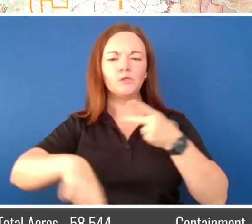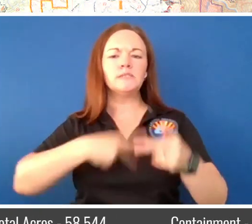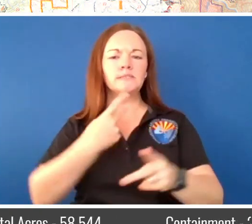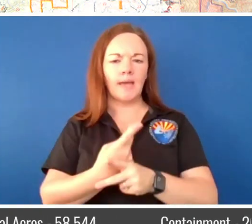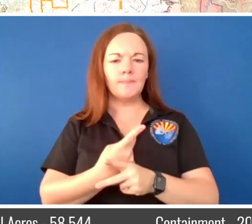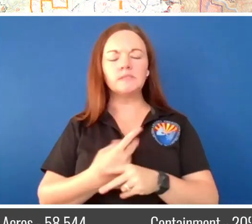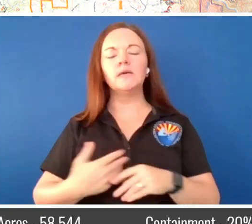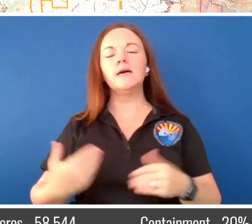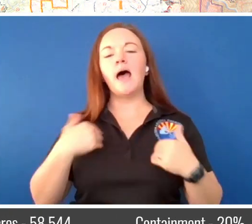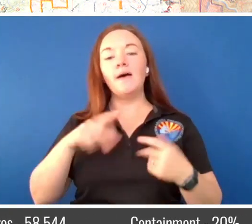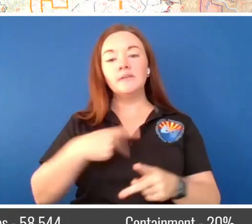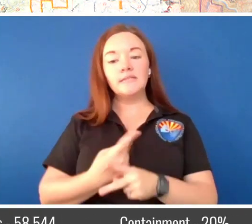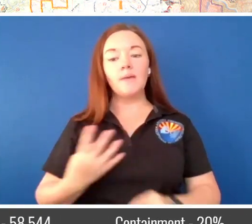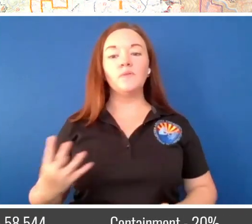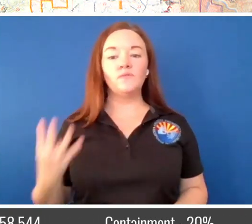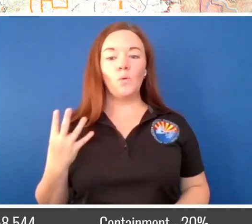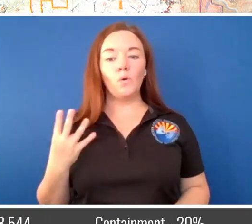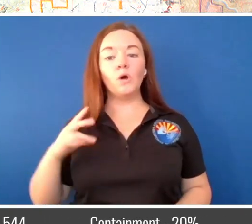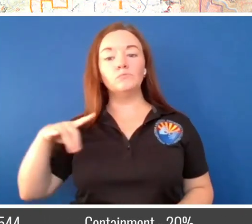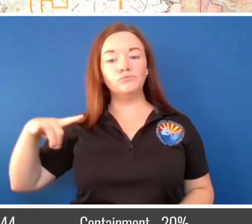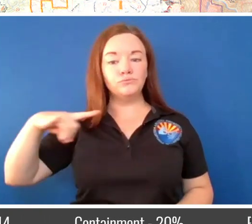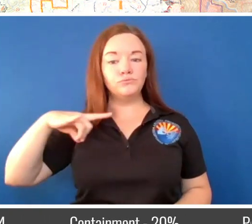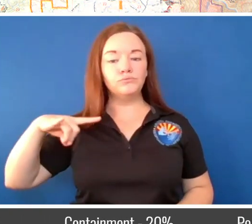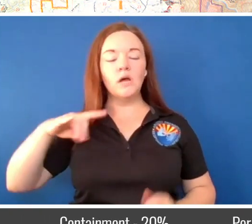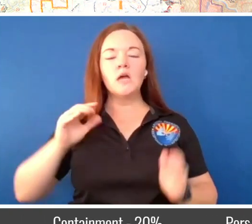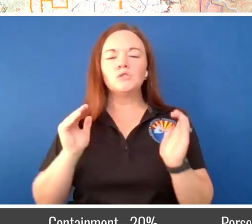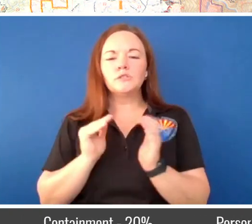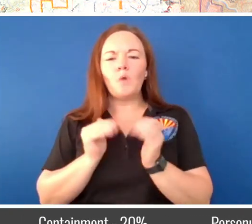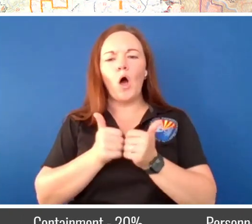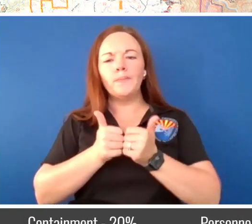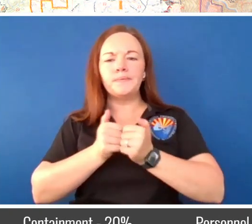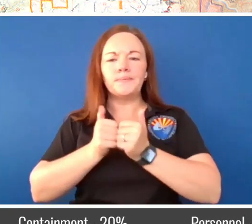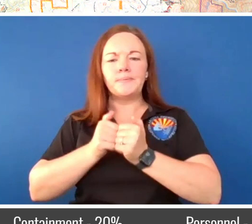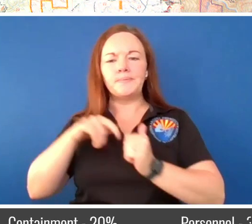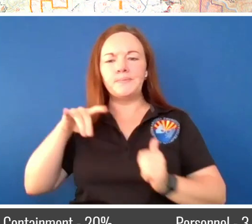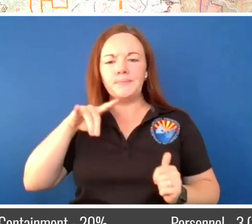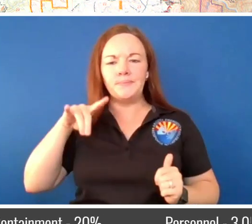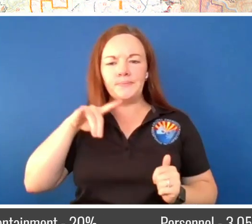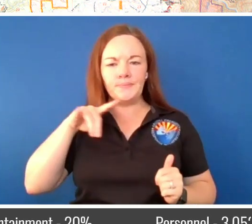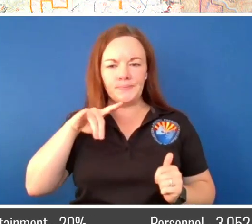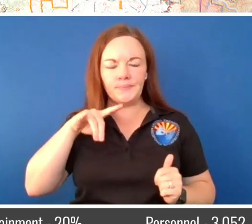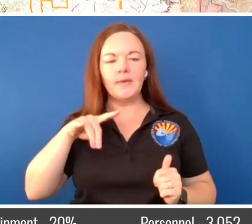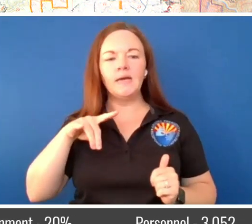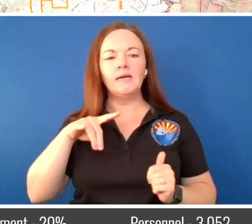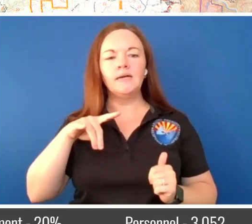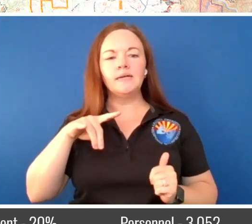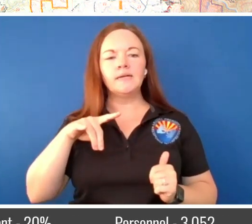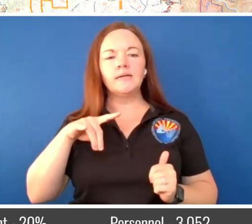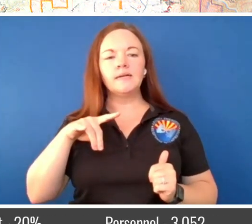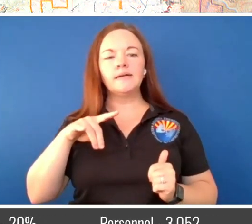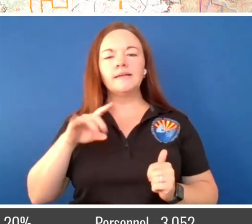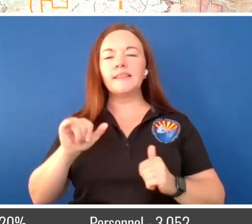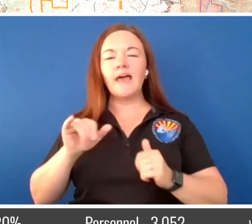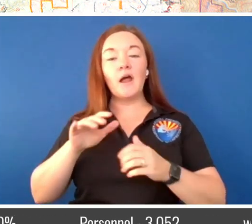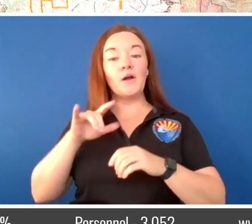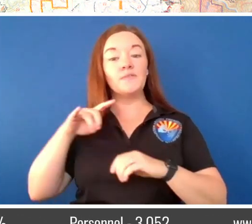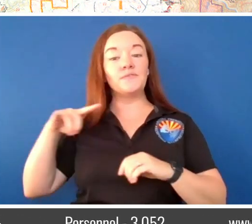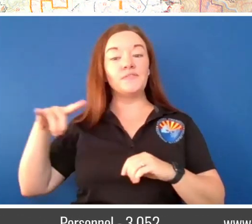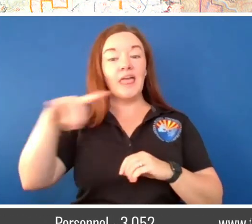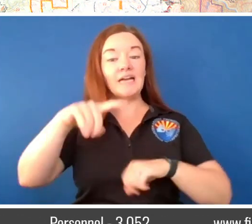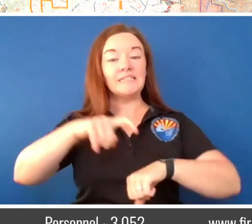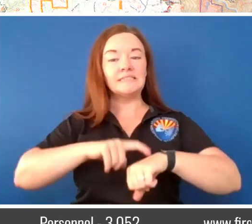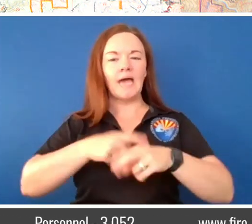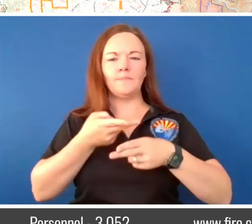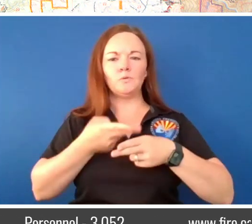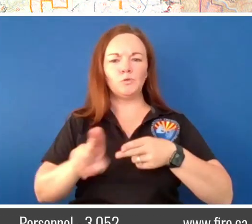So we have type four UASs, which are small handheld ones, a little lower flight time, but they'll go